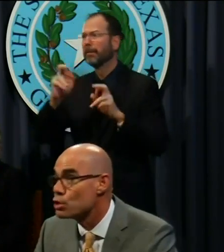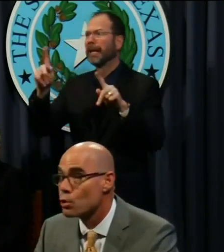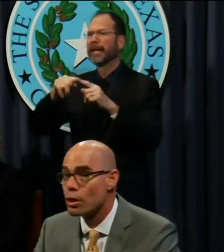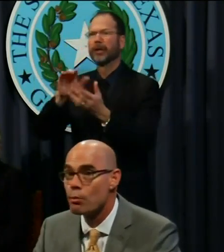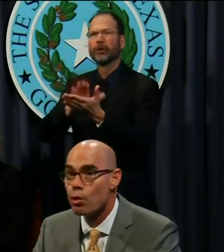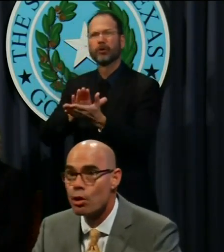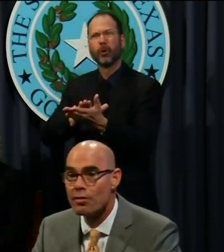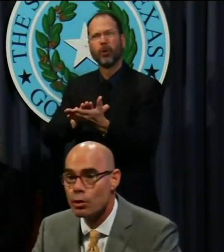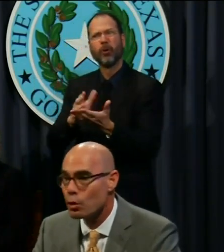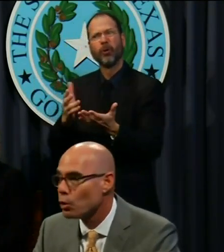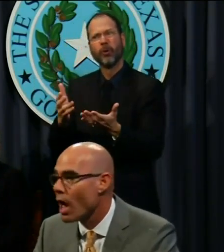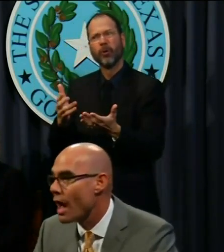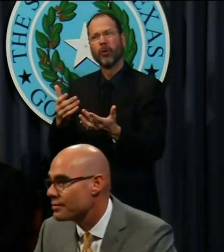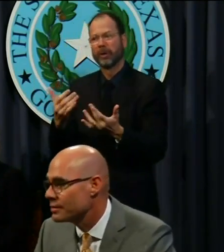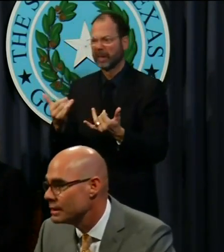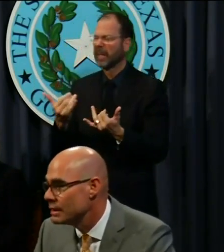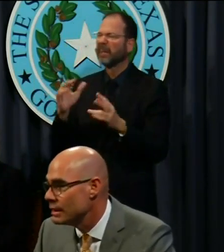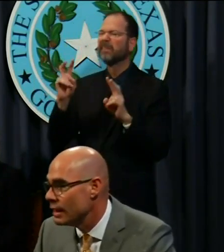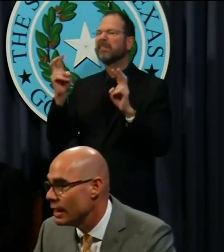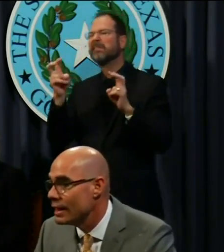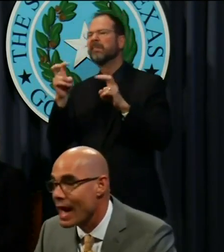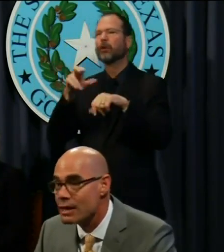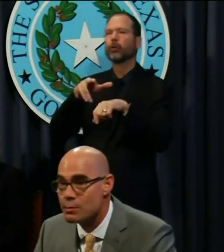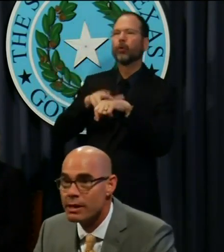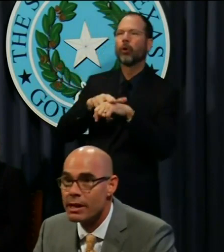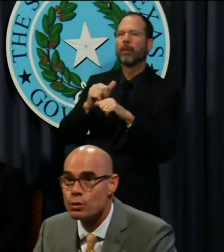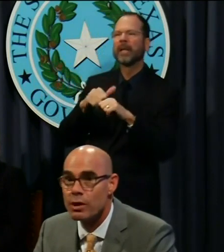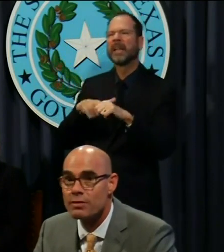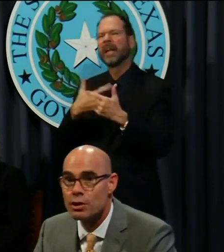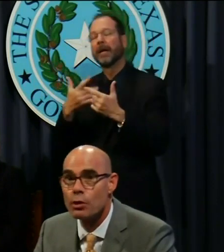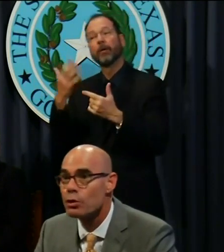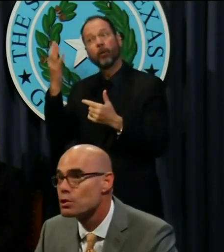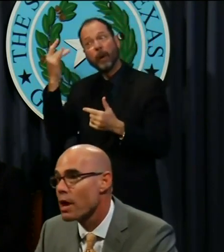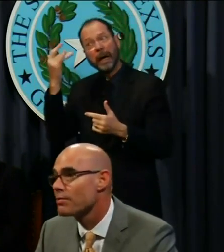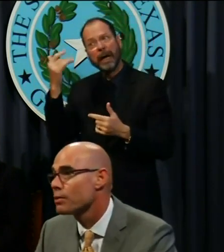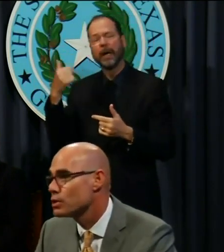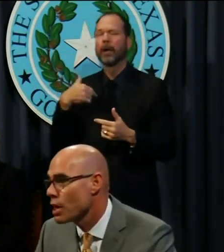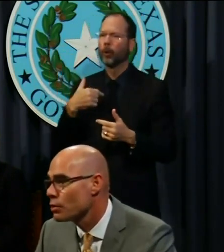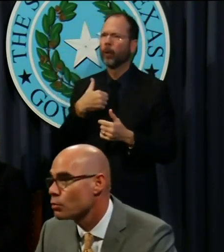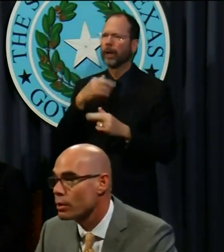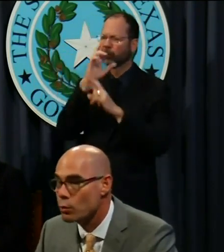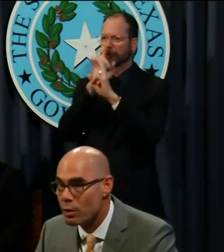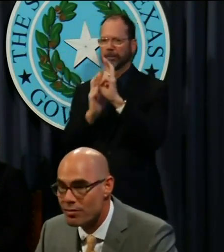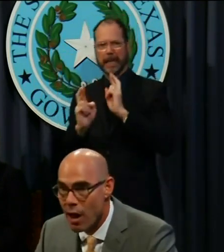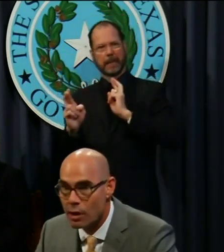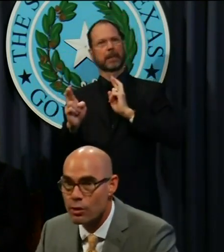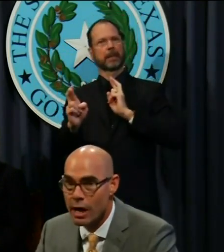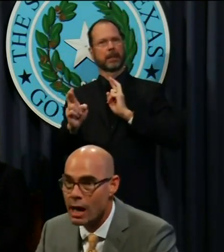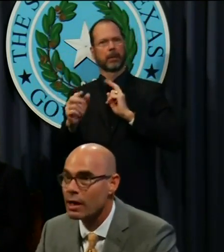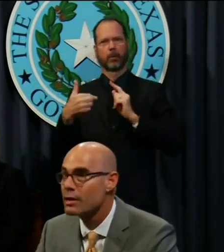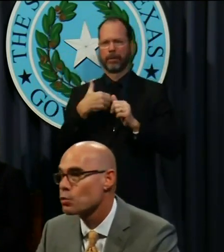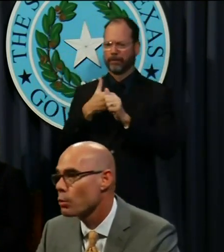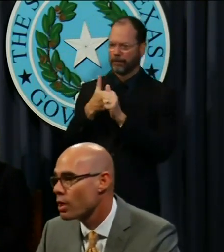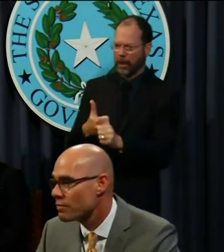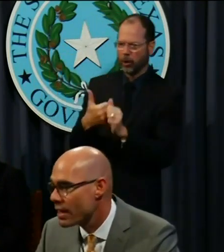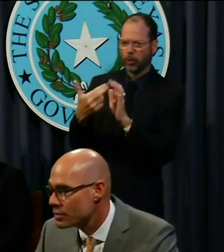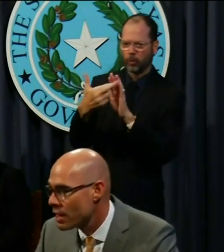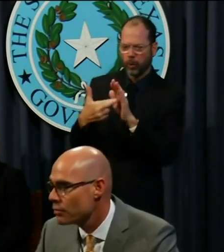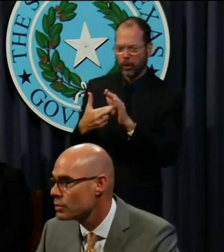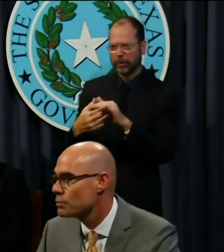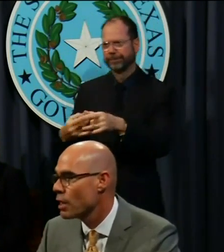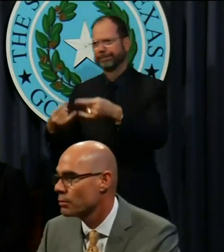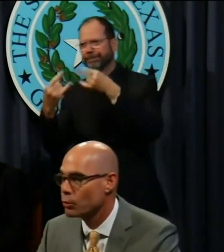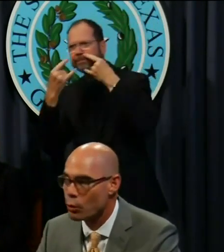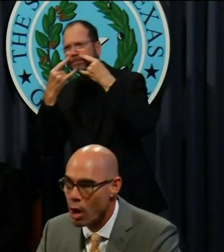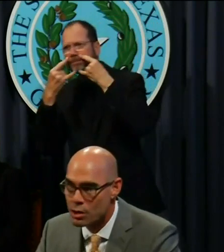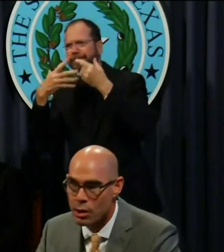We're enjoying more of a normal life. And that is because we have shown respect for each other. We follow the guidelines. We wear face